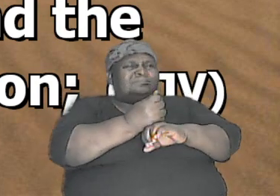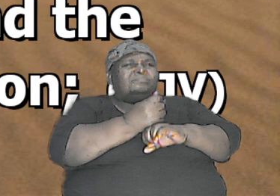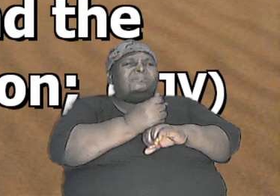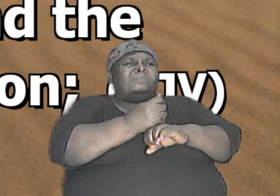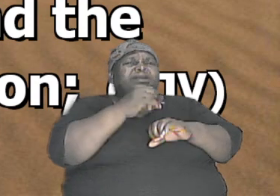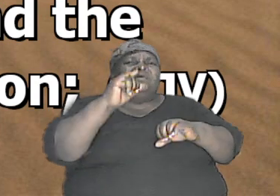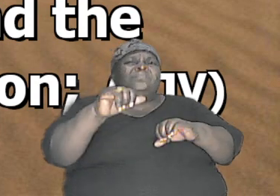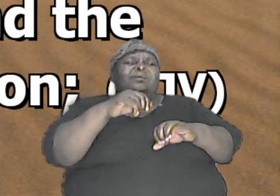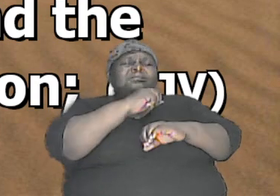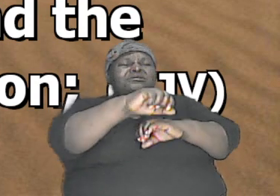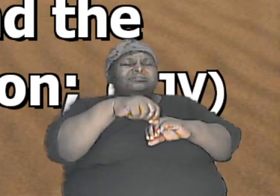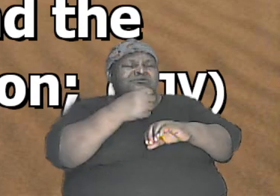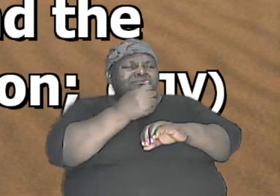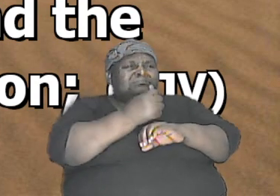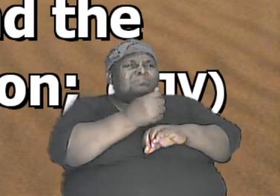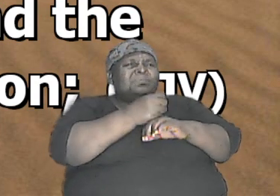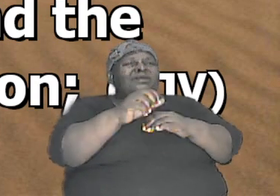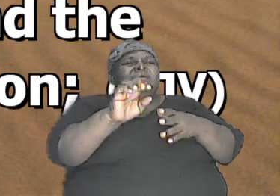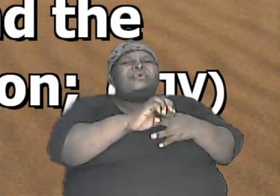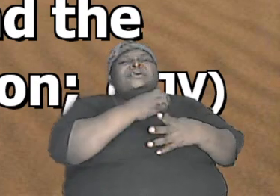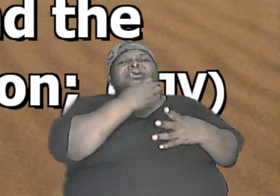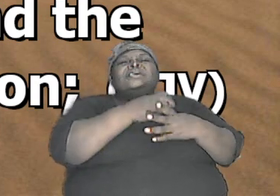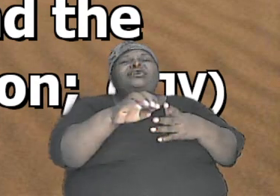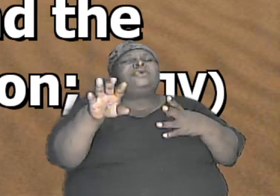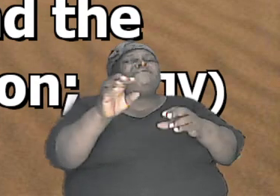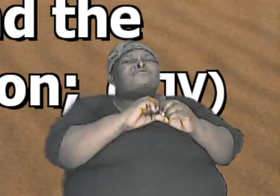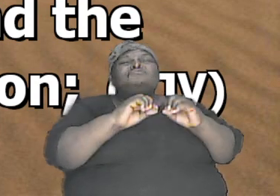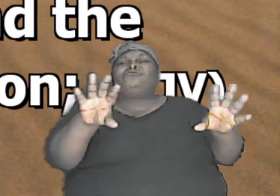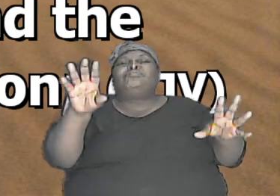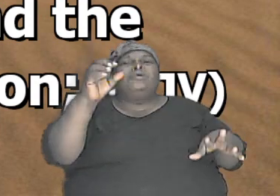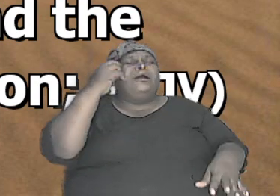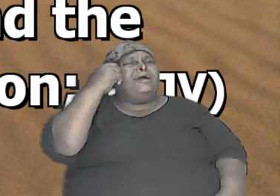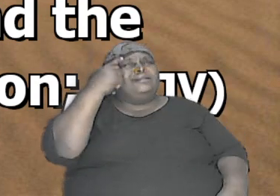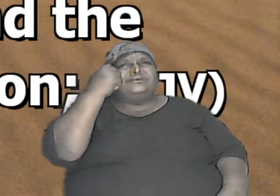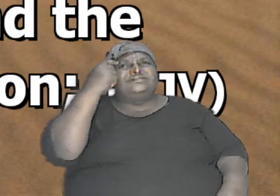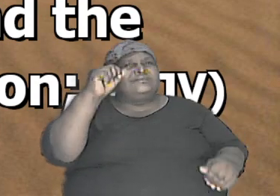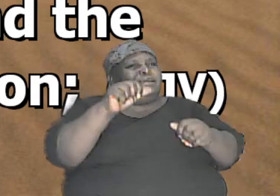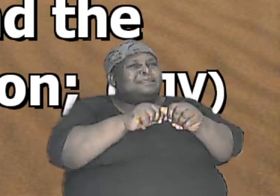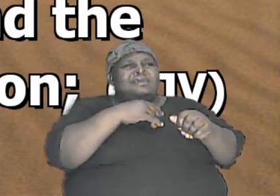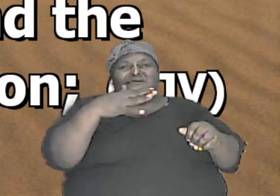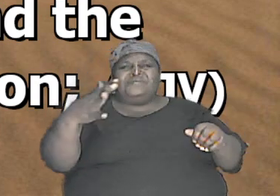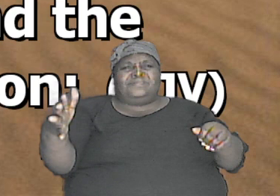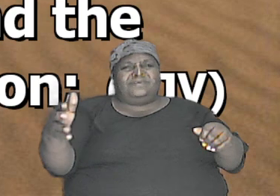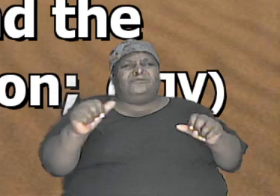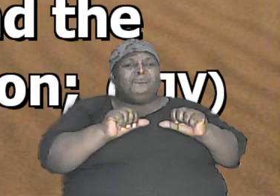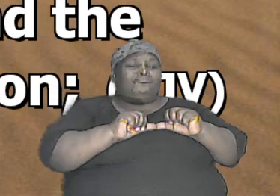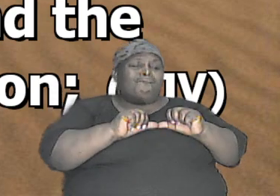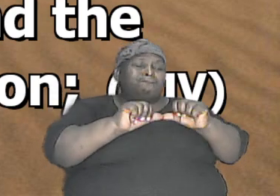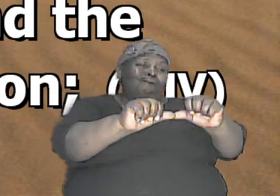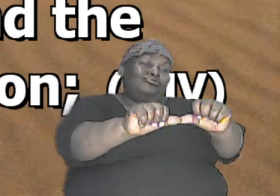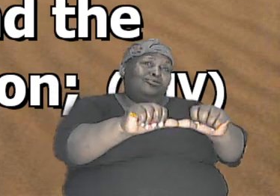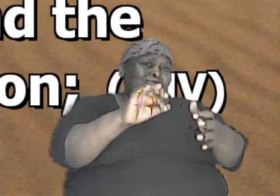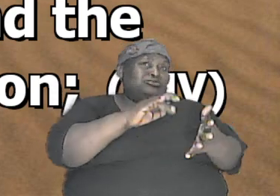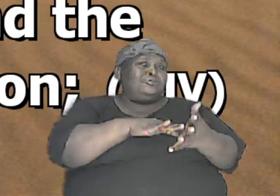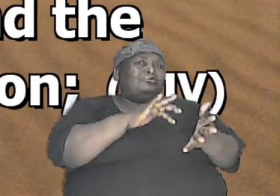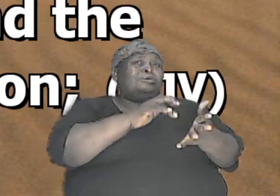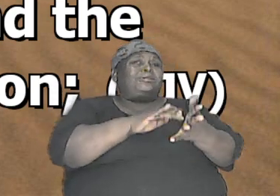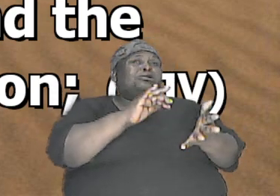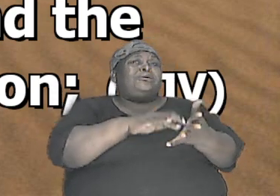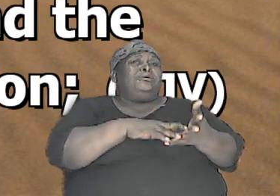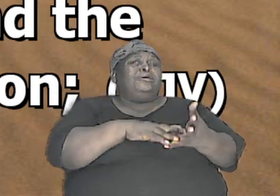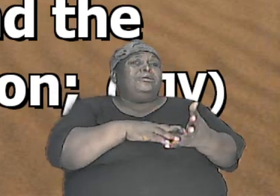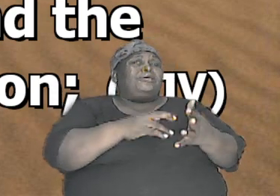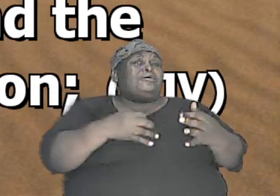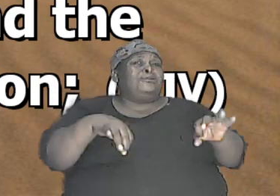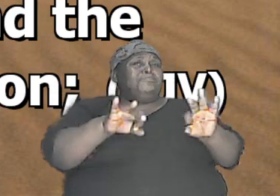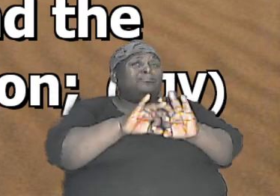that being established even if we don't fully grasp everything that we are going to continue to go through it is important that